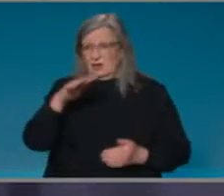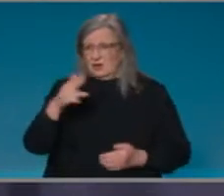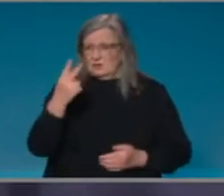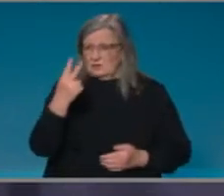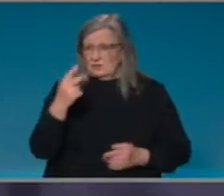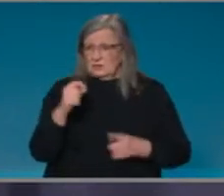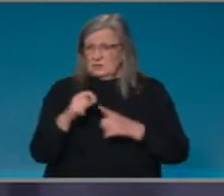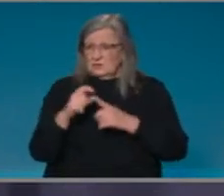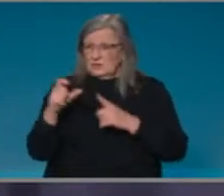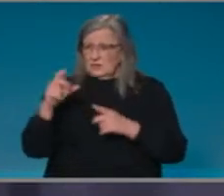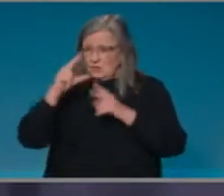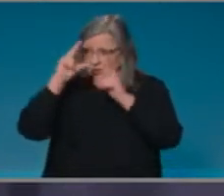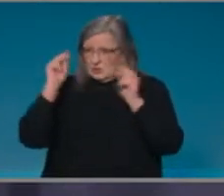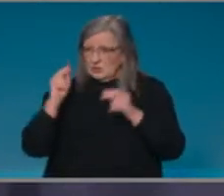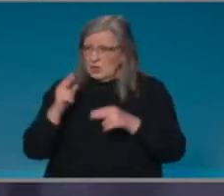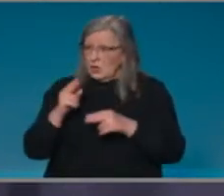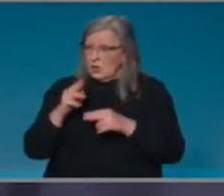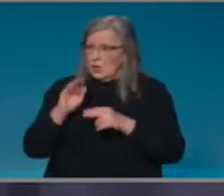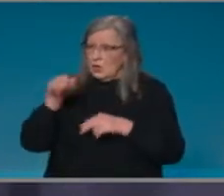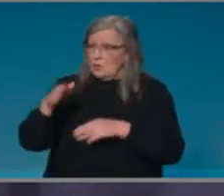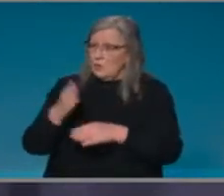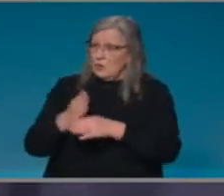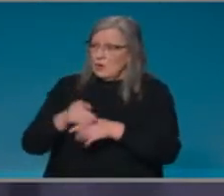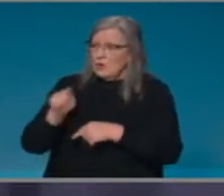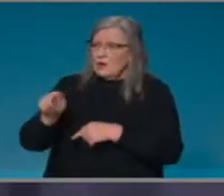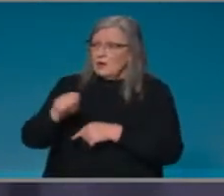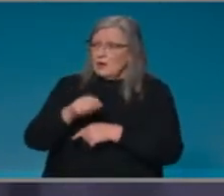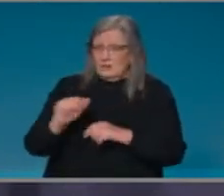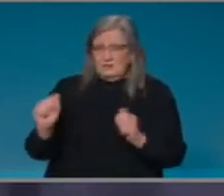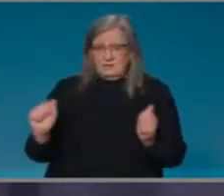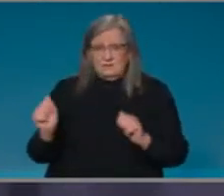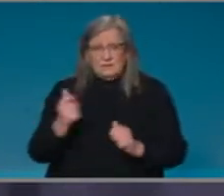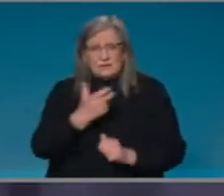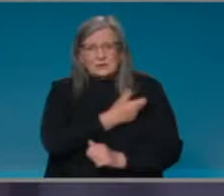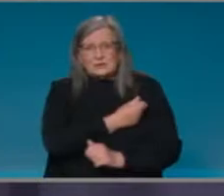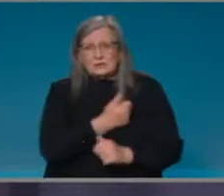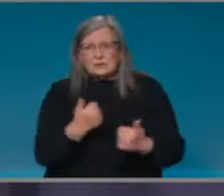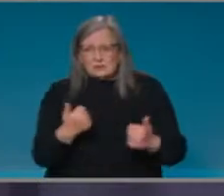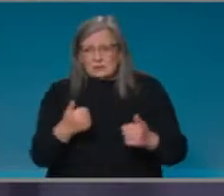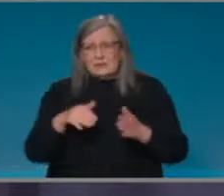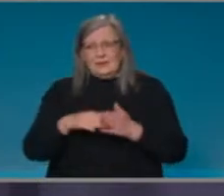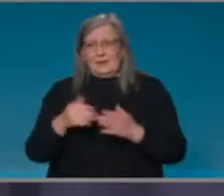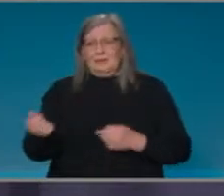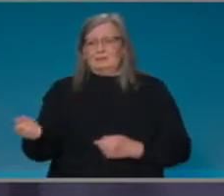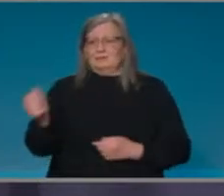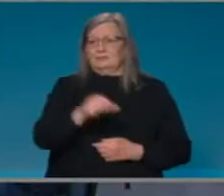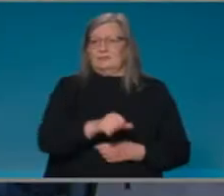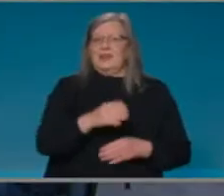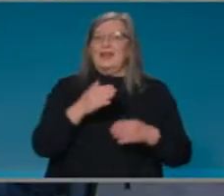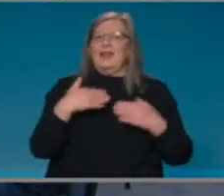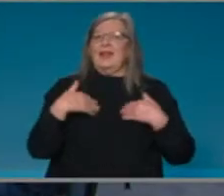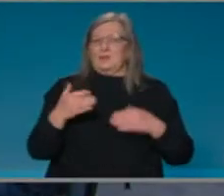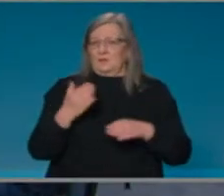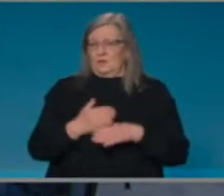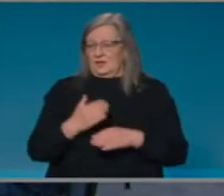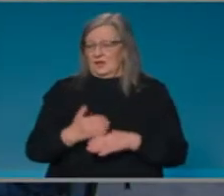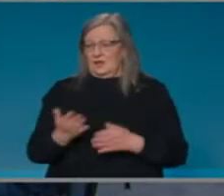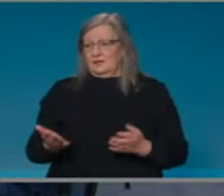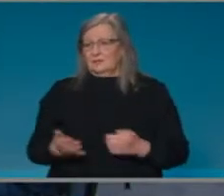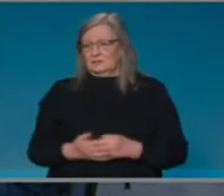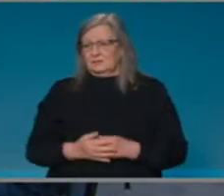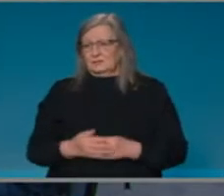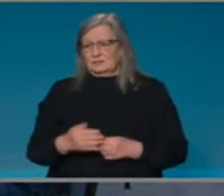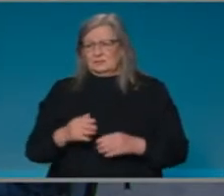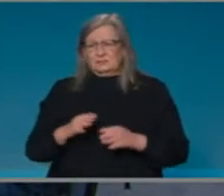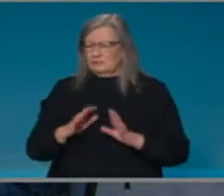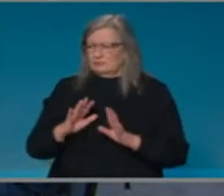you know, a real credit to our aged care workers. And now it's our health care workers. Can I press you on that because there are some jurisdictions that cite, for example,